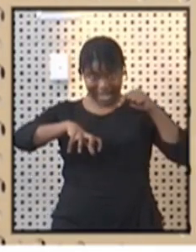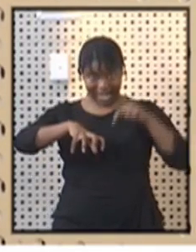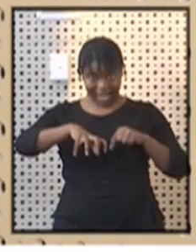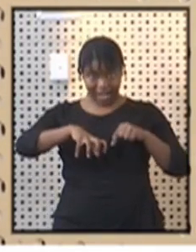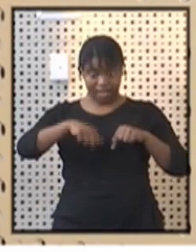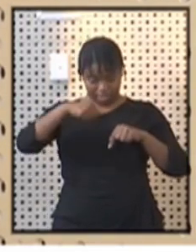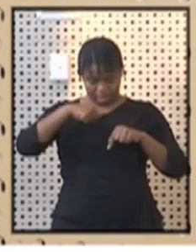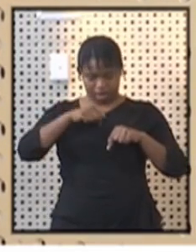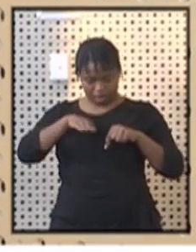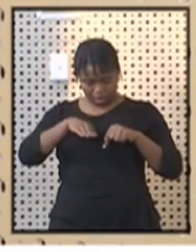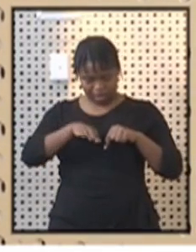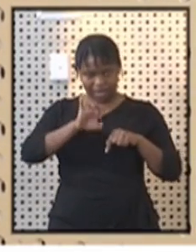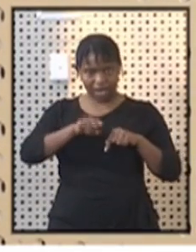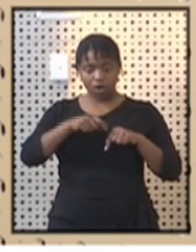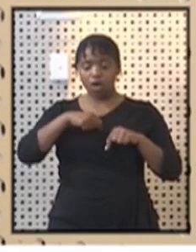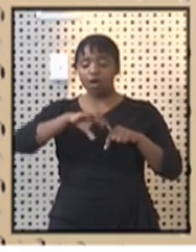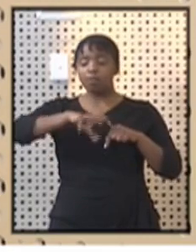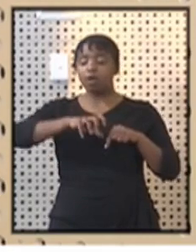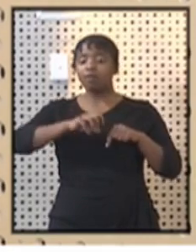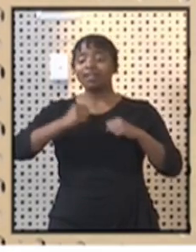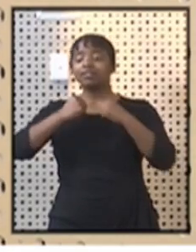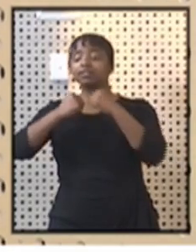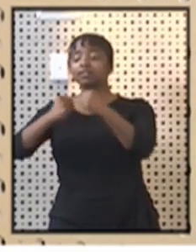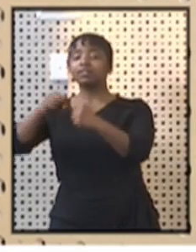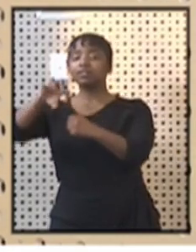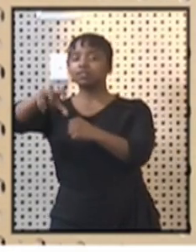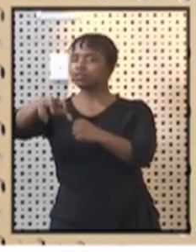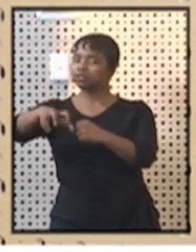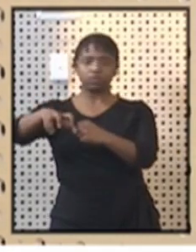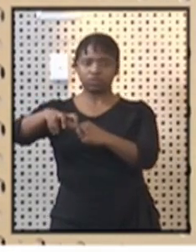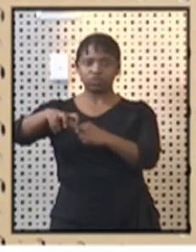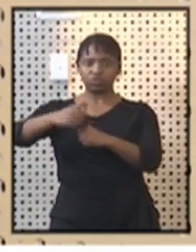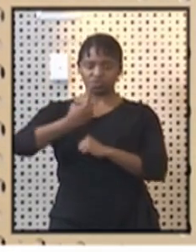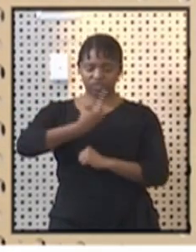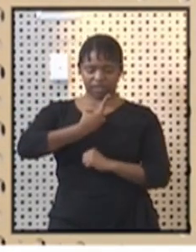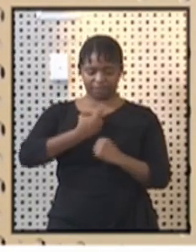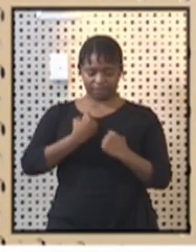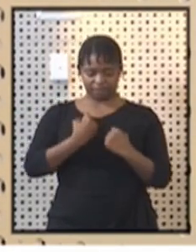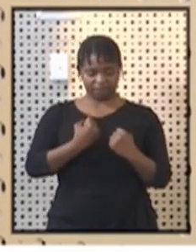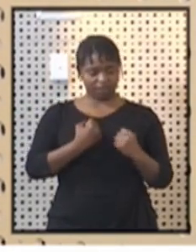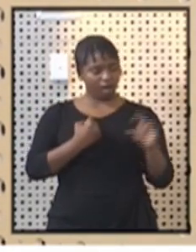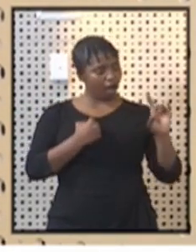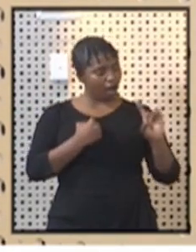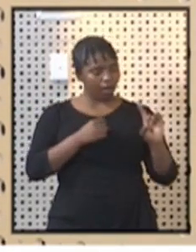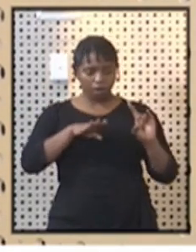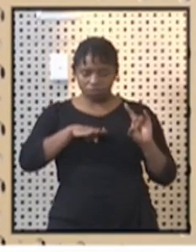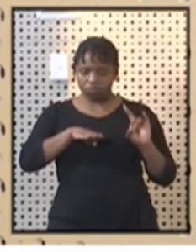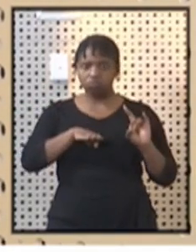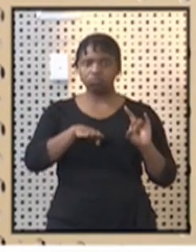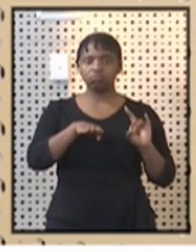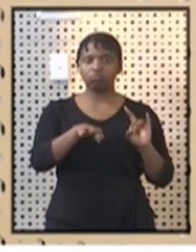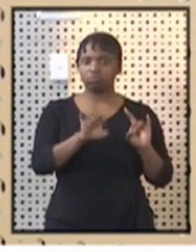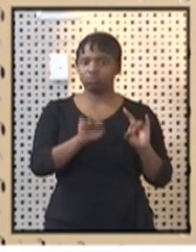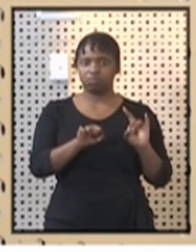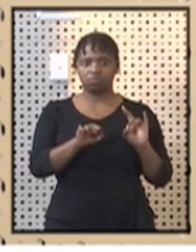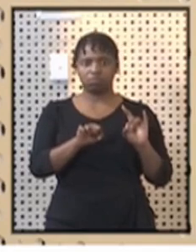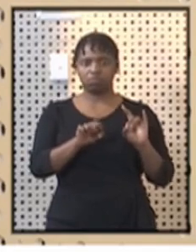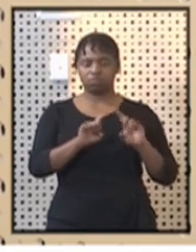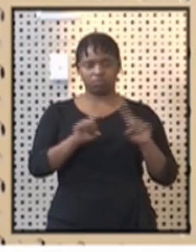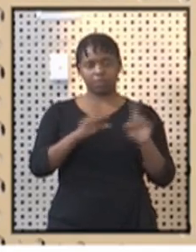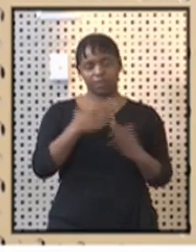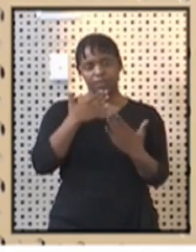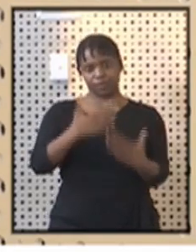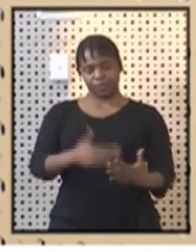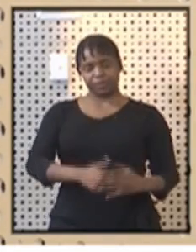opening within level three. But other than that, there hasn't been any leisure travel that has been permitted. Thank you.